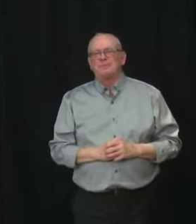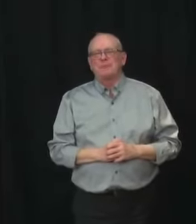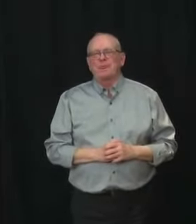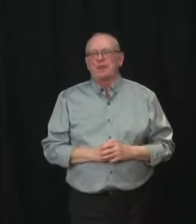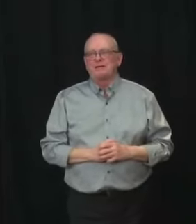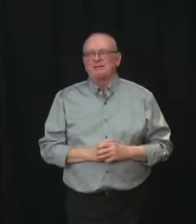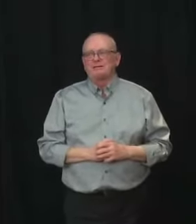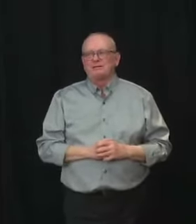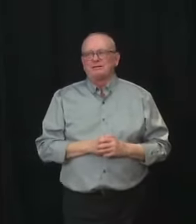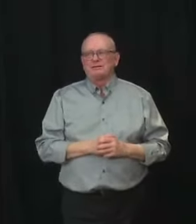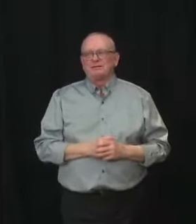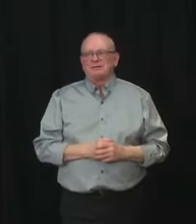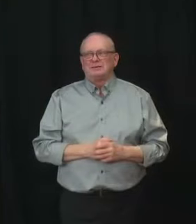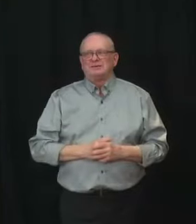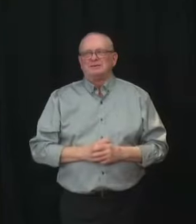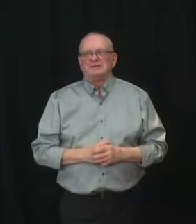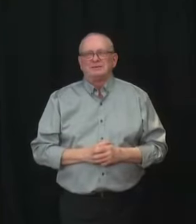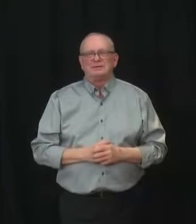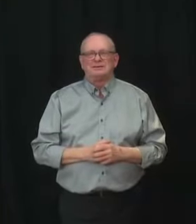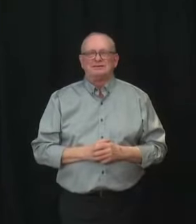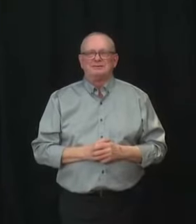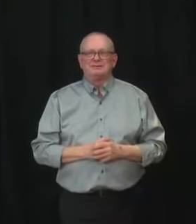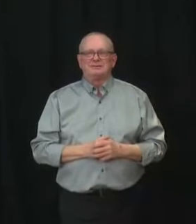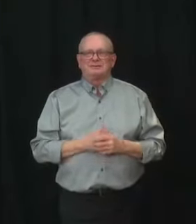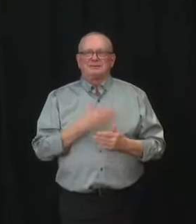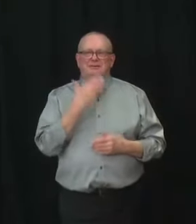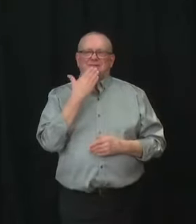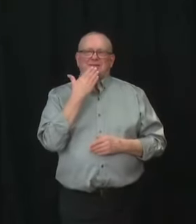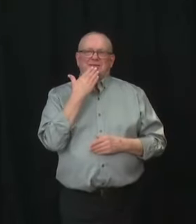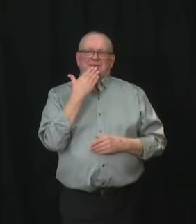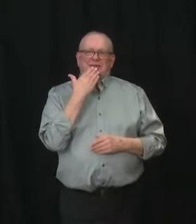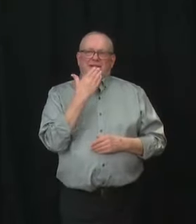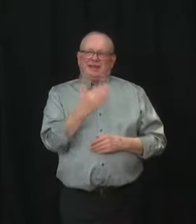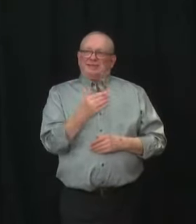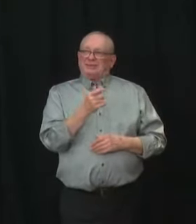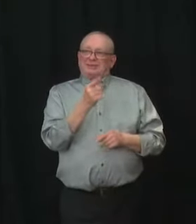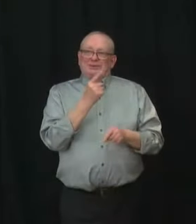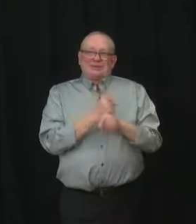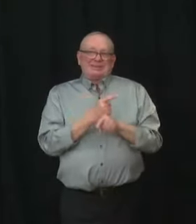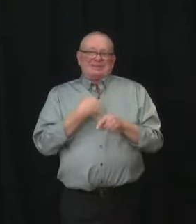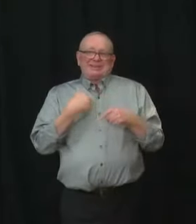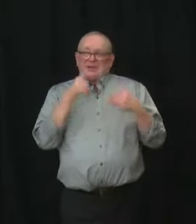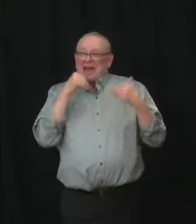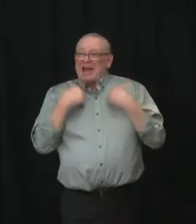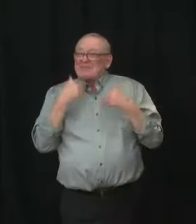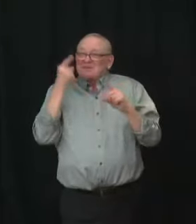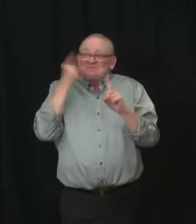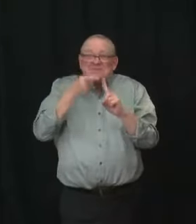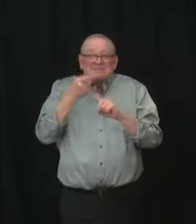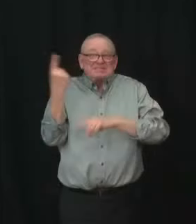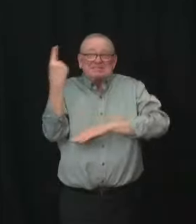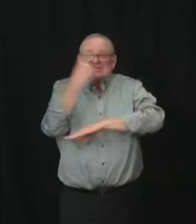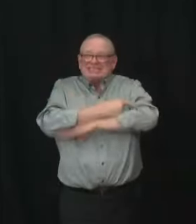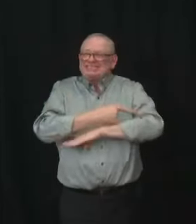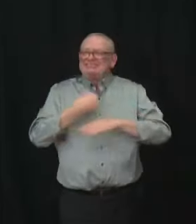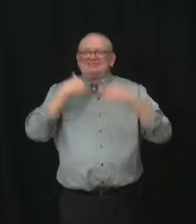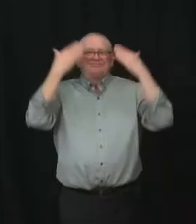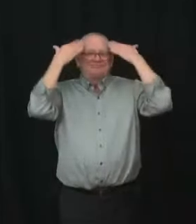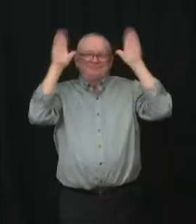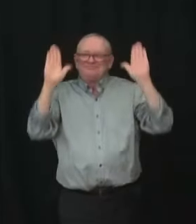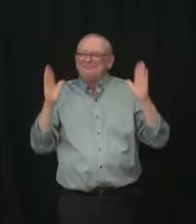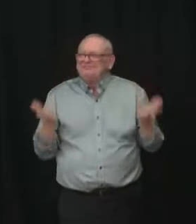the, the, the question, Rick. And, and you were right in, as you started out your question, I can't give you a date, uh, because we don't know what's going to happen. I, I am hopeful,